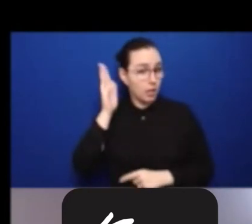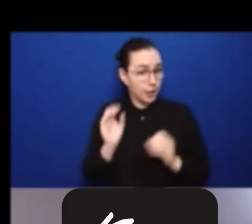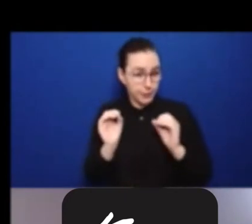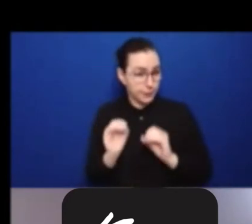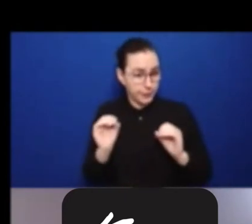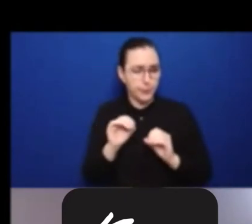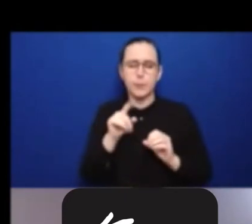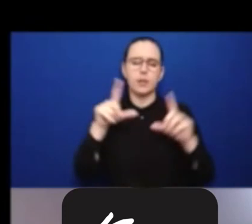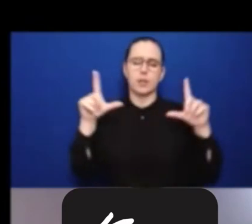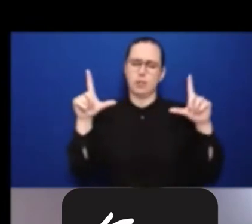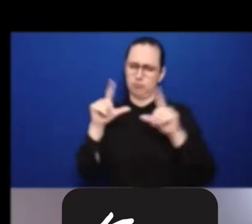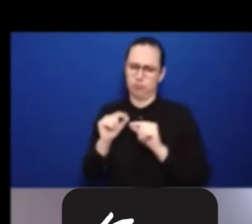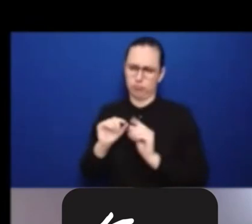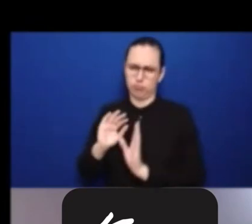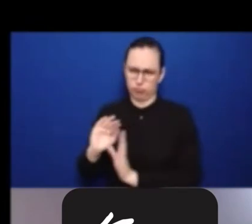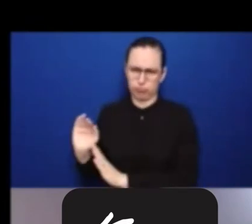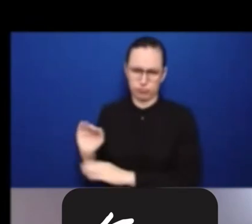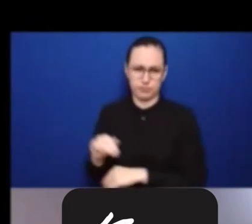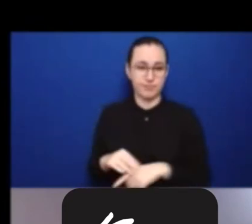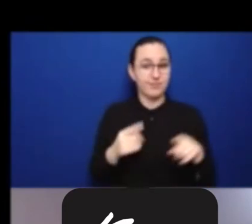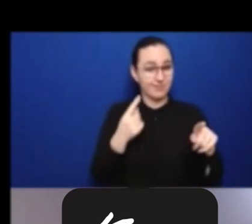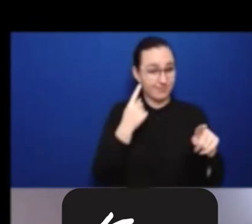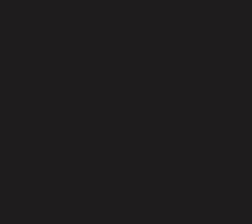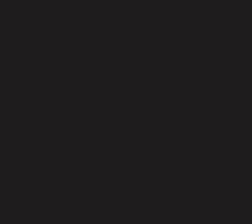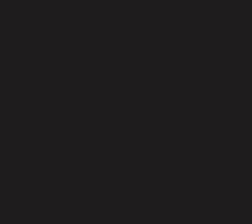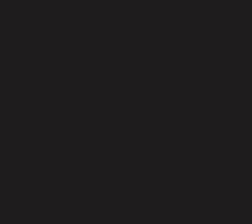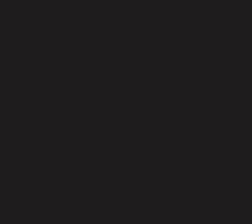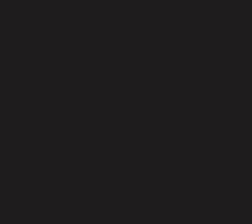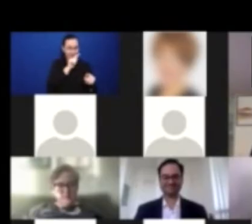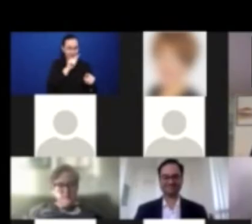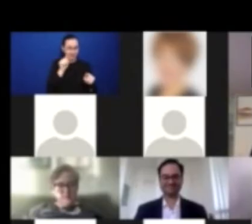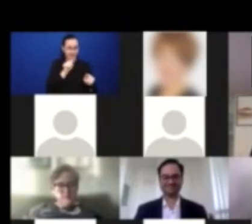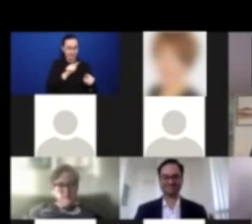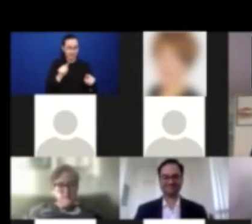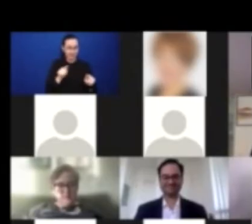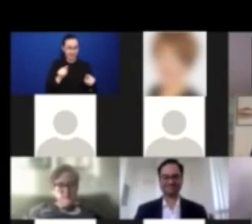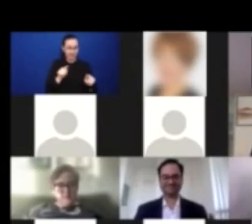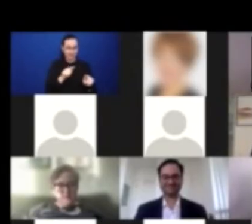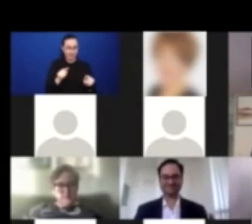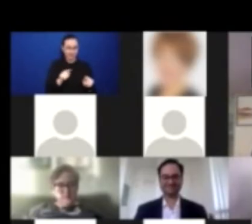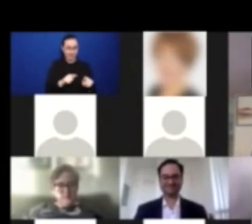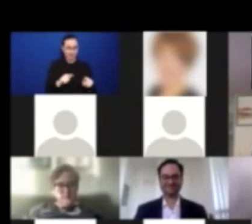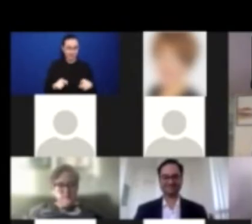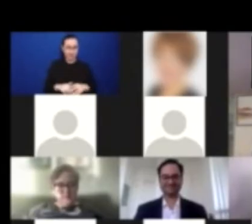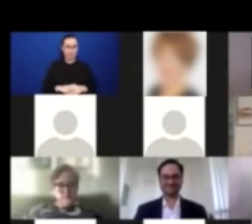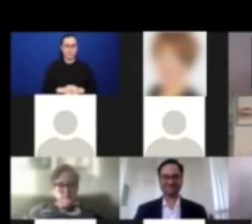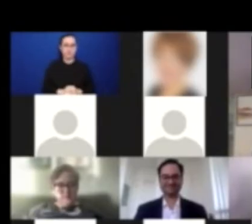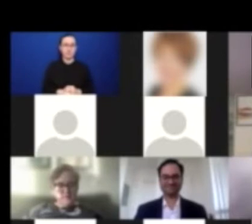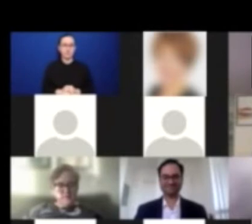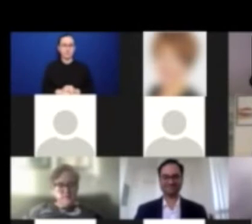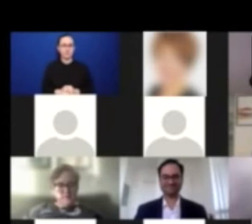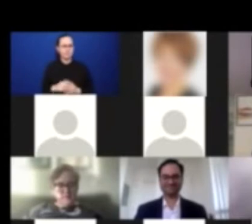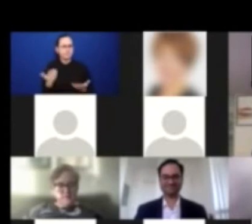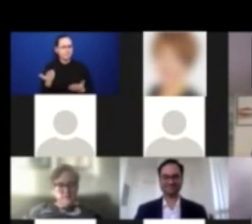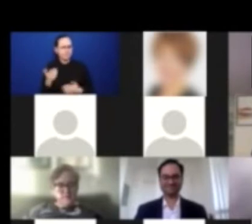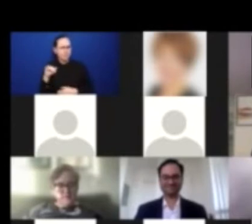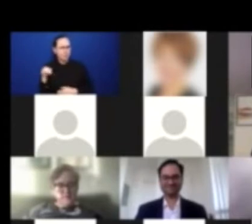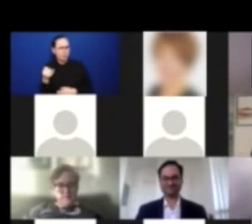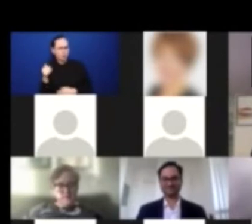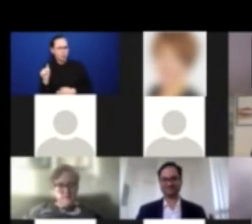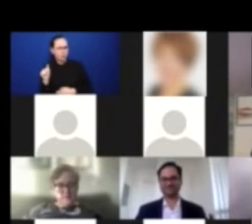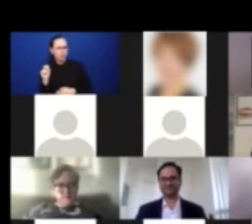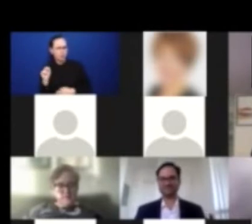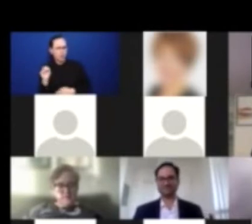Great, great. I'm still not seeing Janet Lorde. Steve, I would just make a quick,